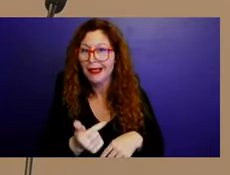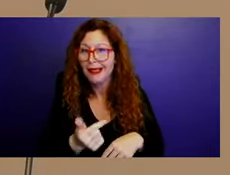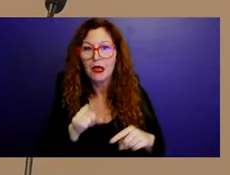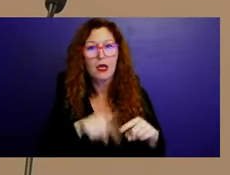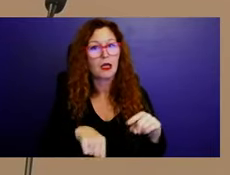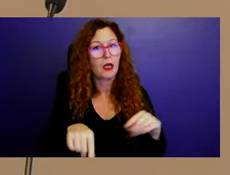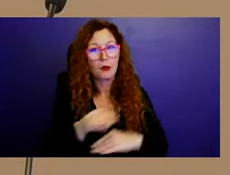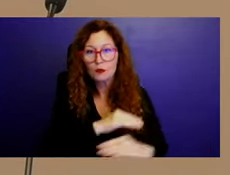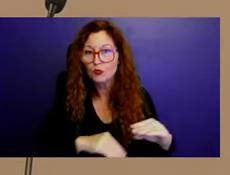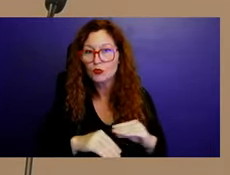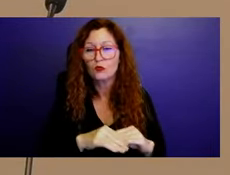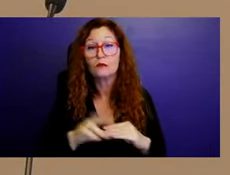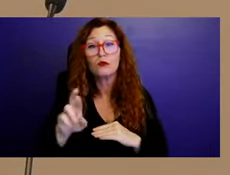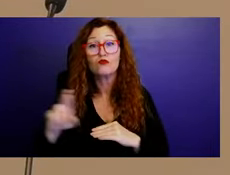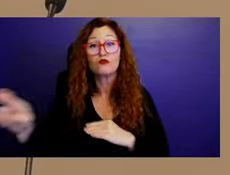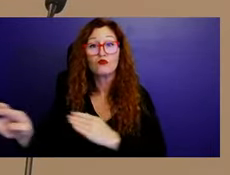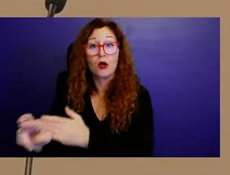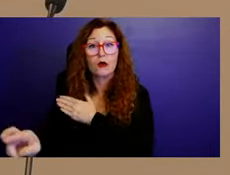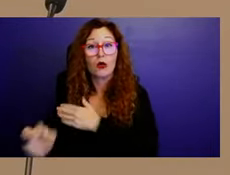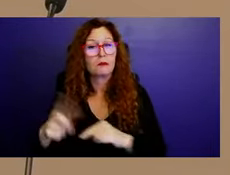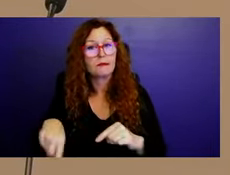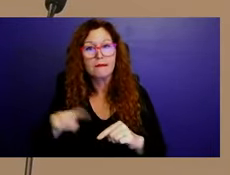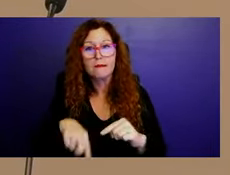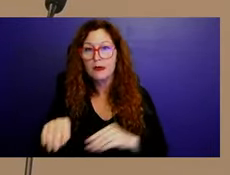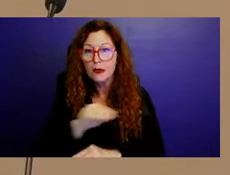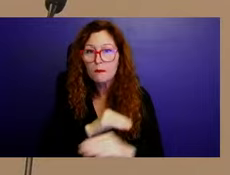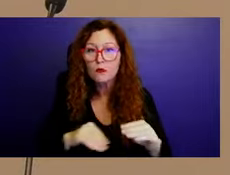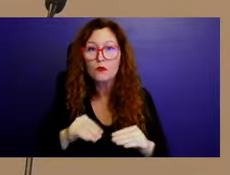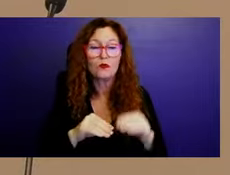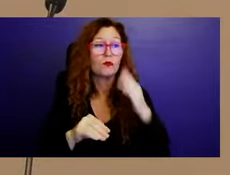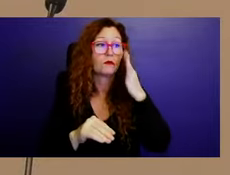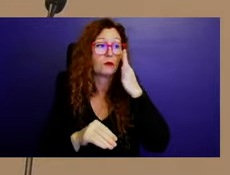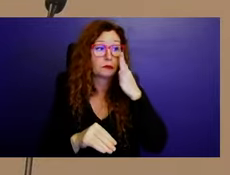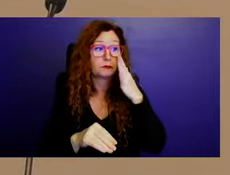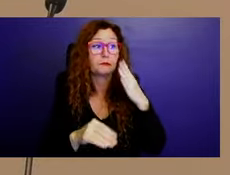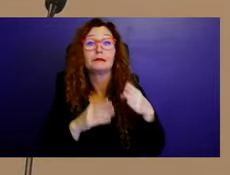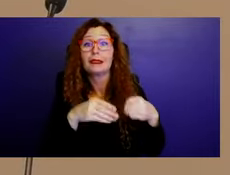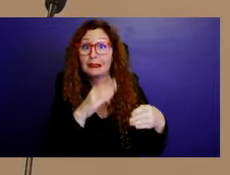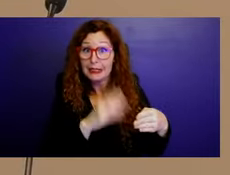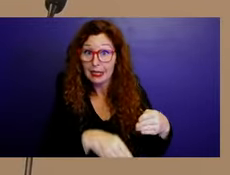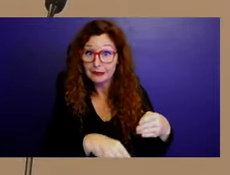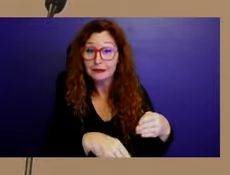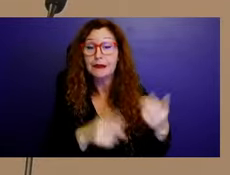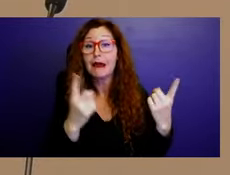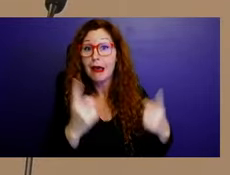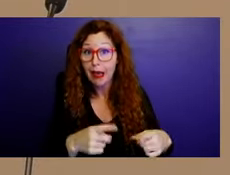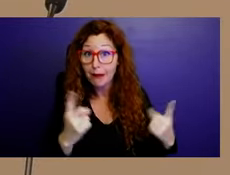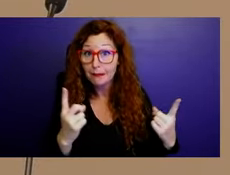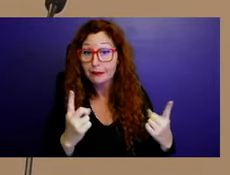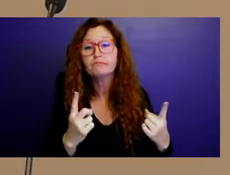Sadly, at the end of that, she was placed in hospice in my home. There was no way I wanted her away from me.